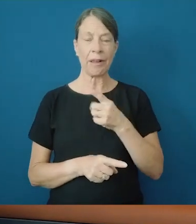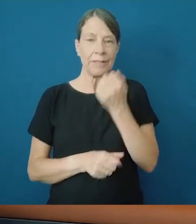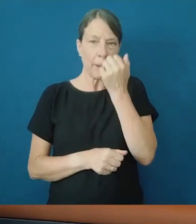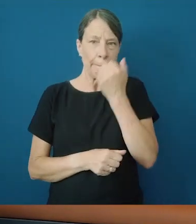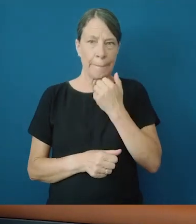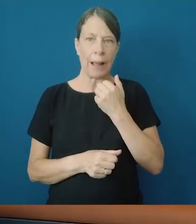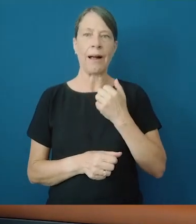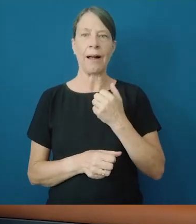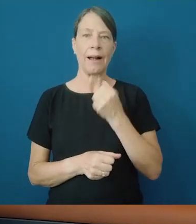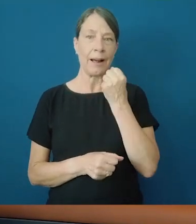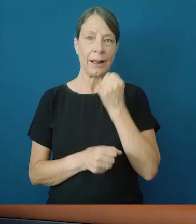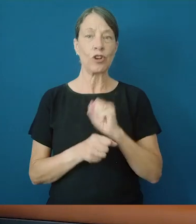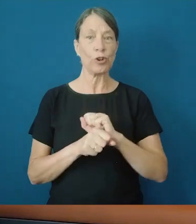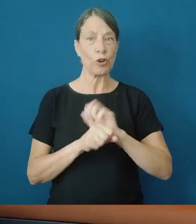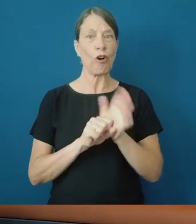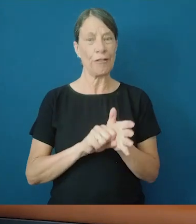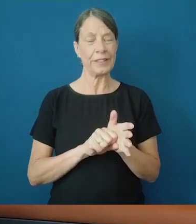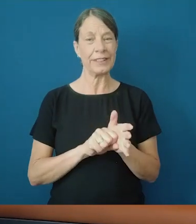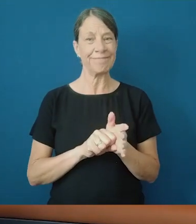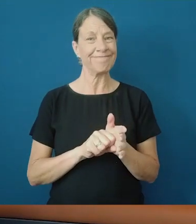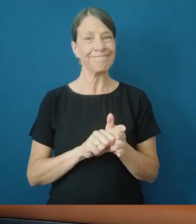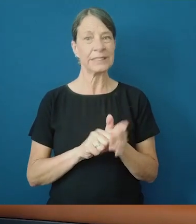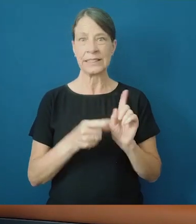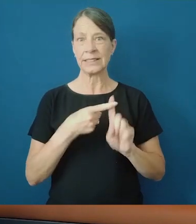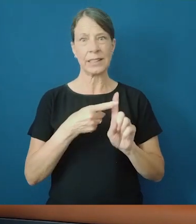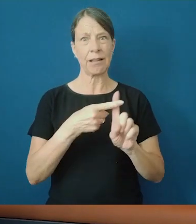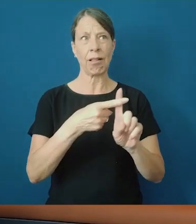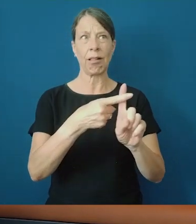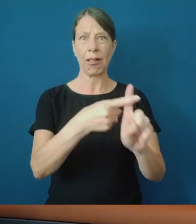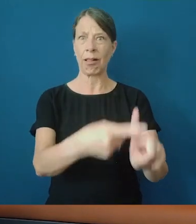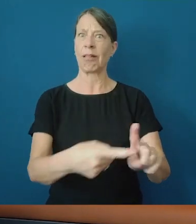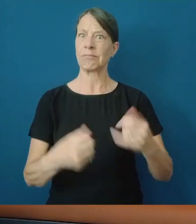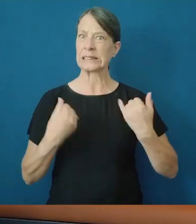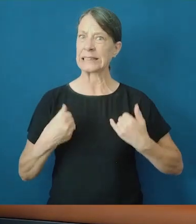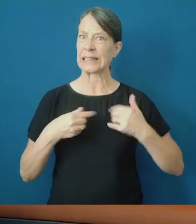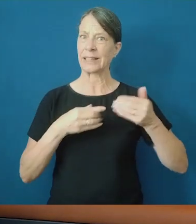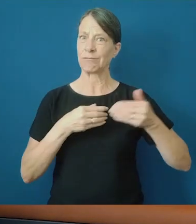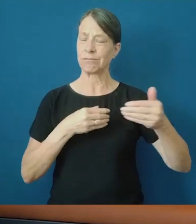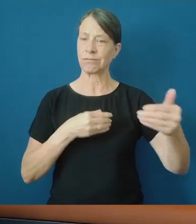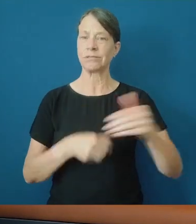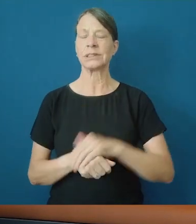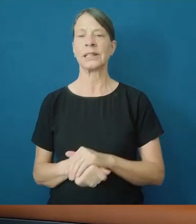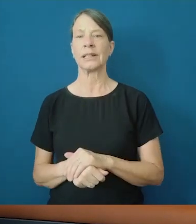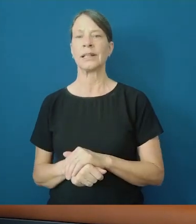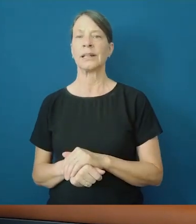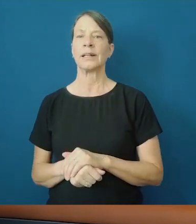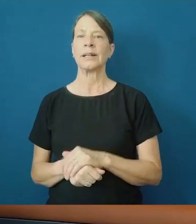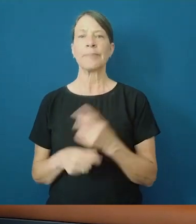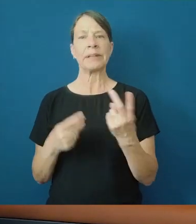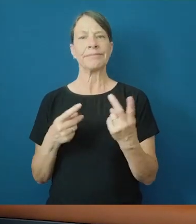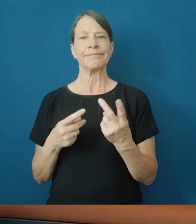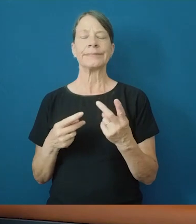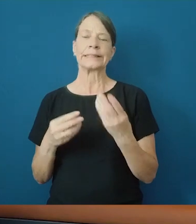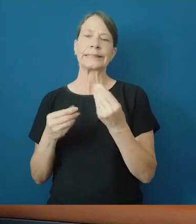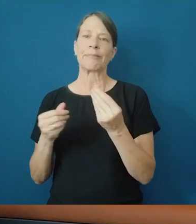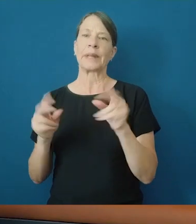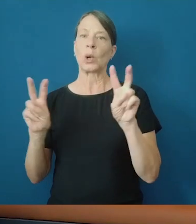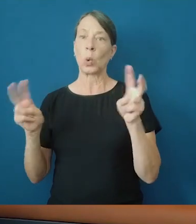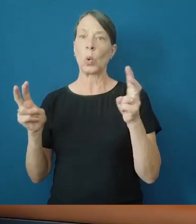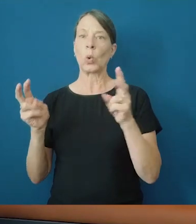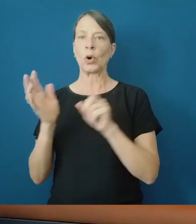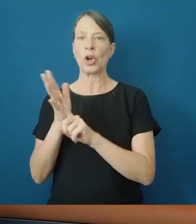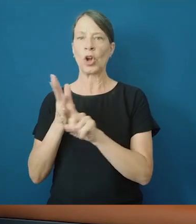ongoing symptoms for a while. Long COVID is a condition that we are learning more and more about month after month. And it's where people have